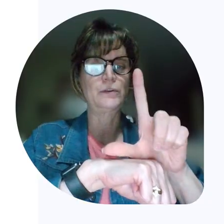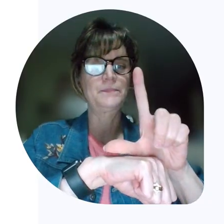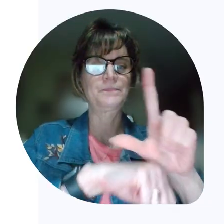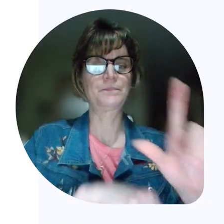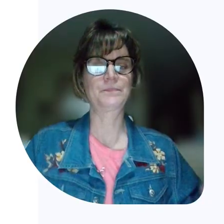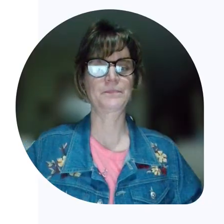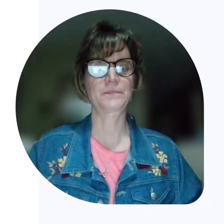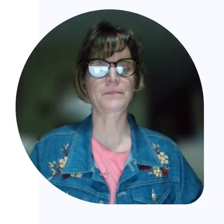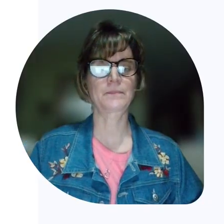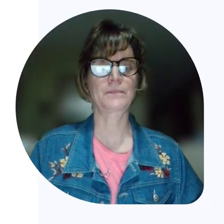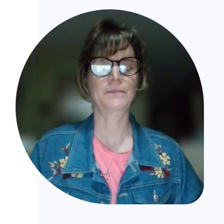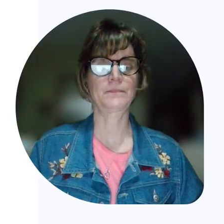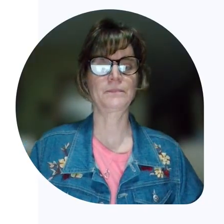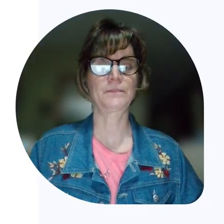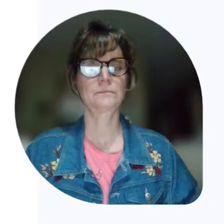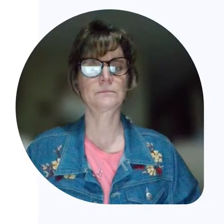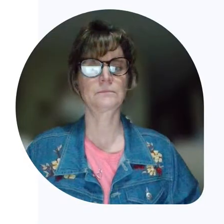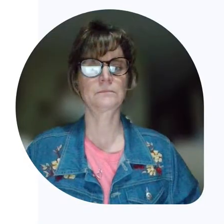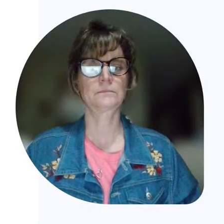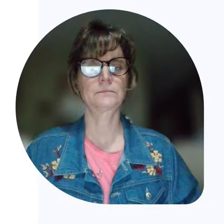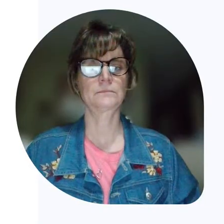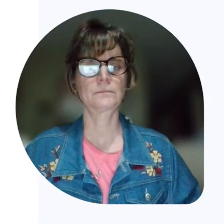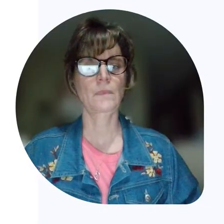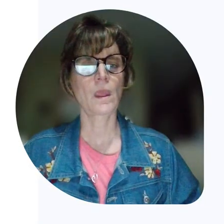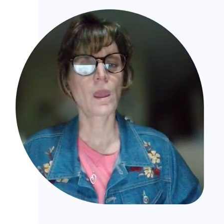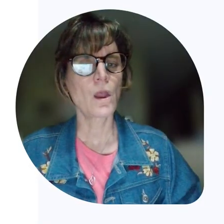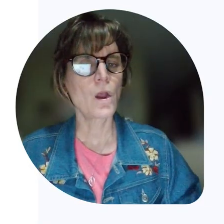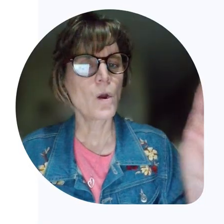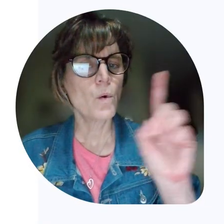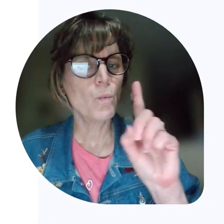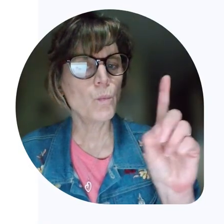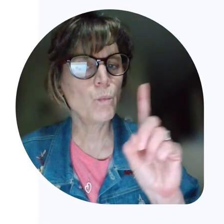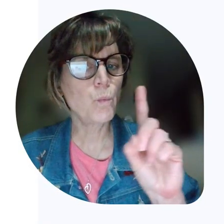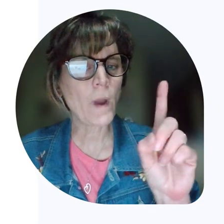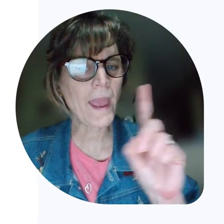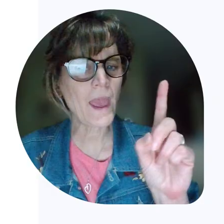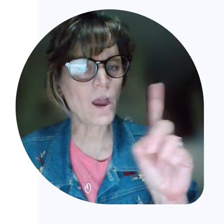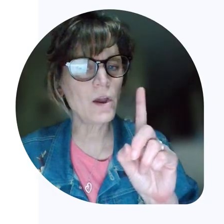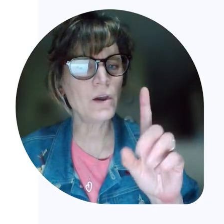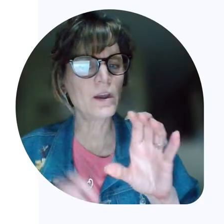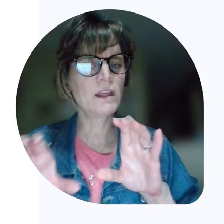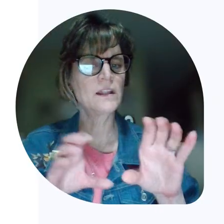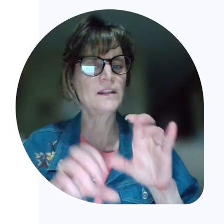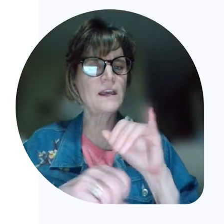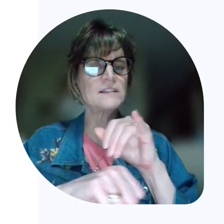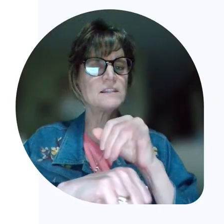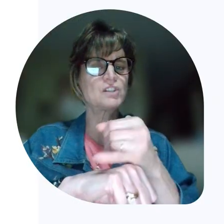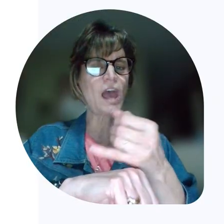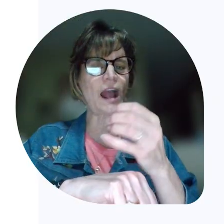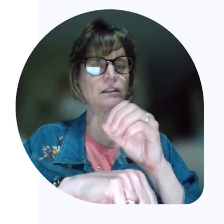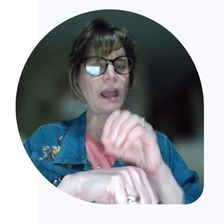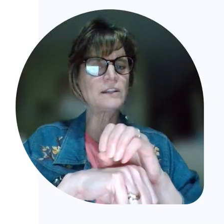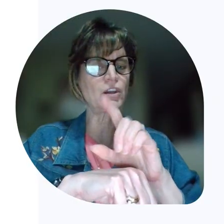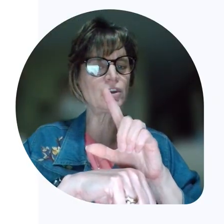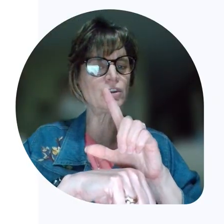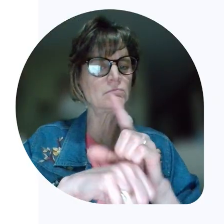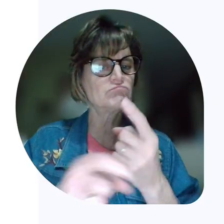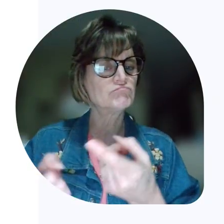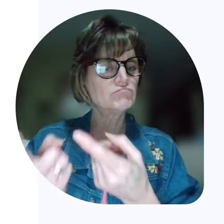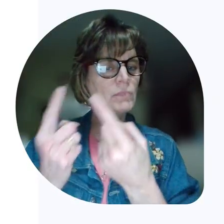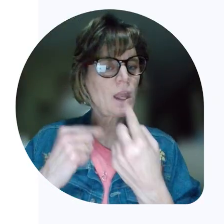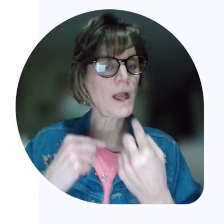'Lantern, where does a jack-o'-lantern